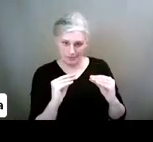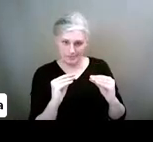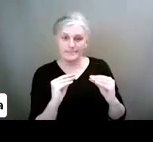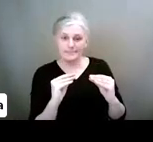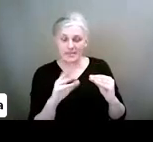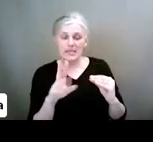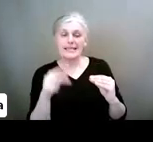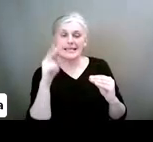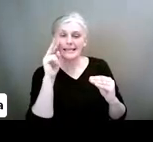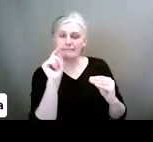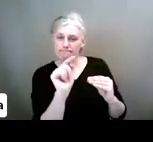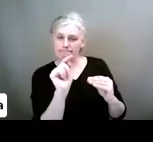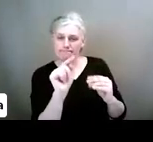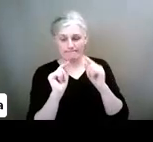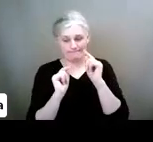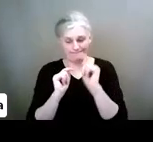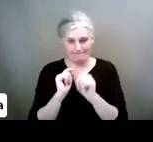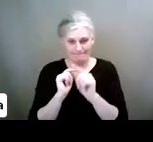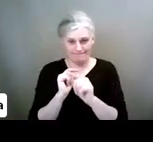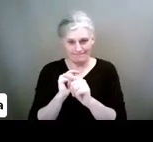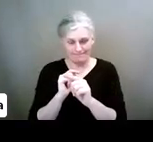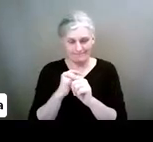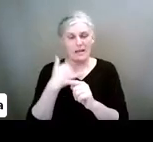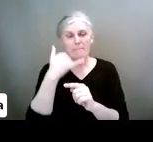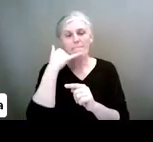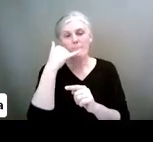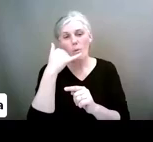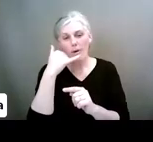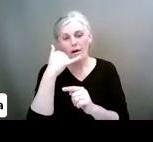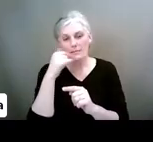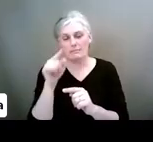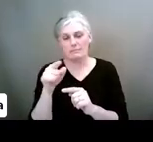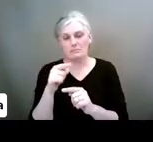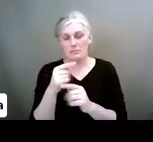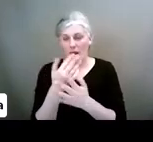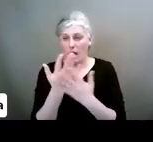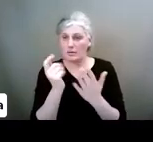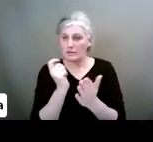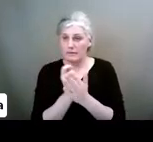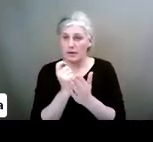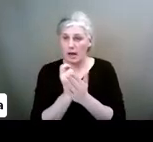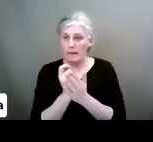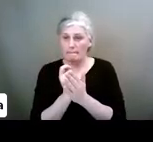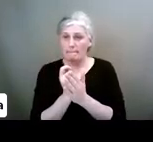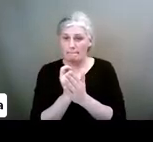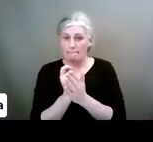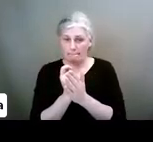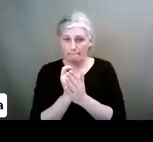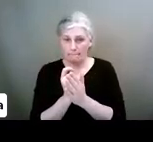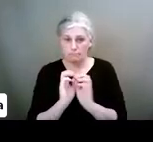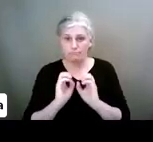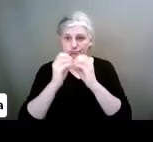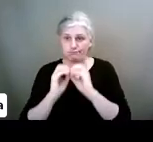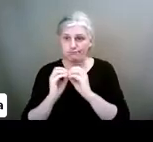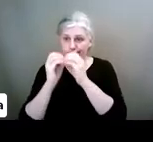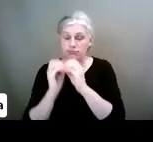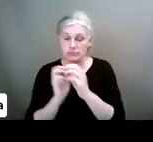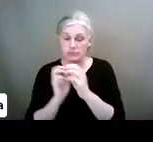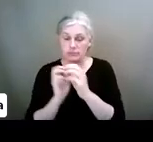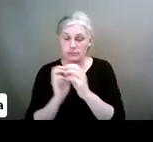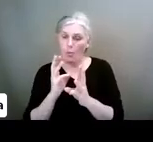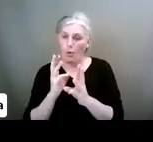You can see here, Avs Mobile. So I spent a lot of time productivity. So I do a lot of work on my phone.